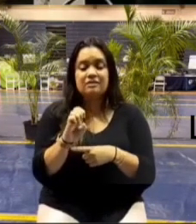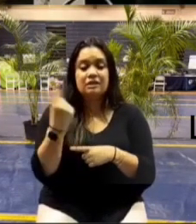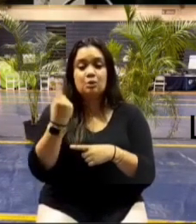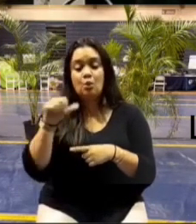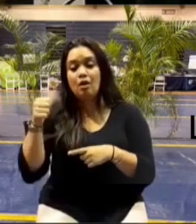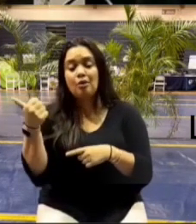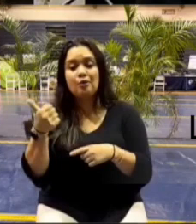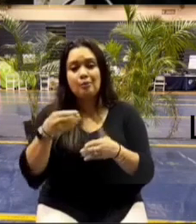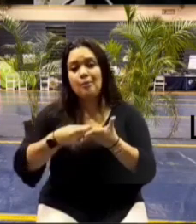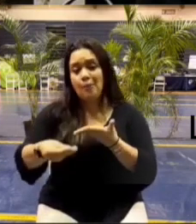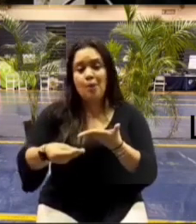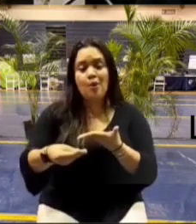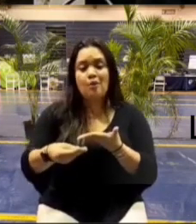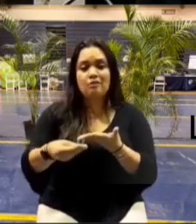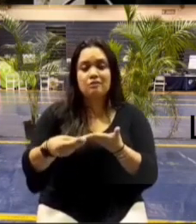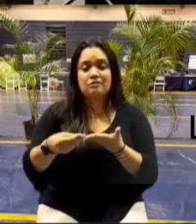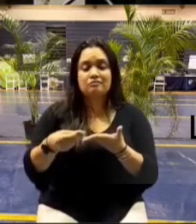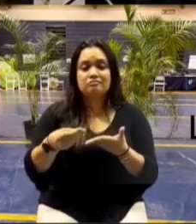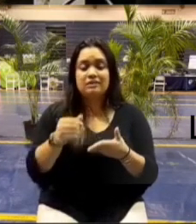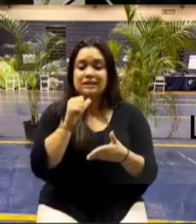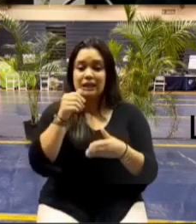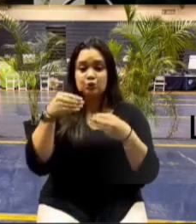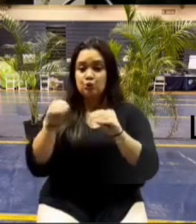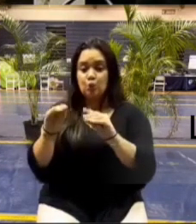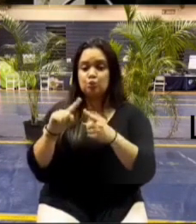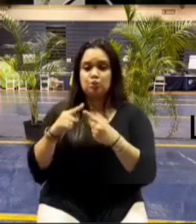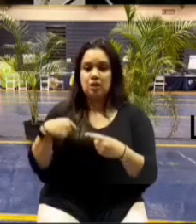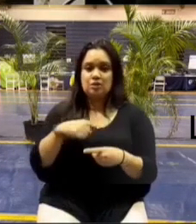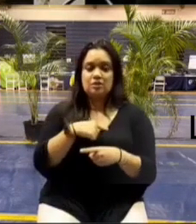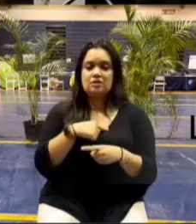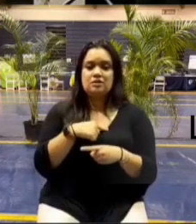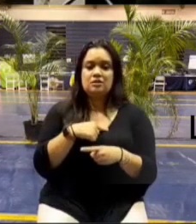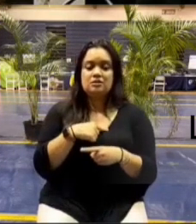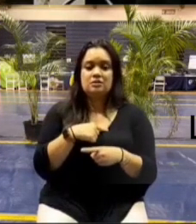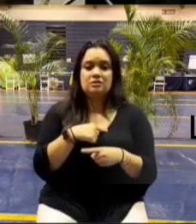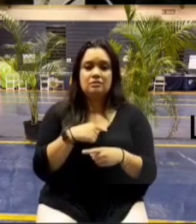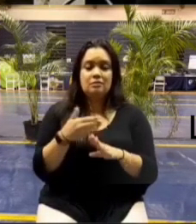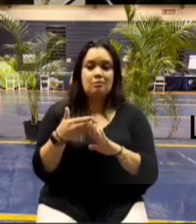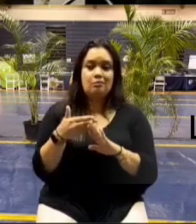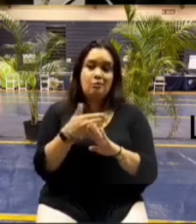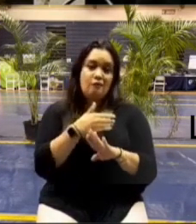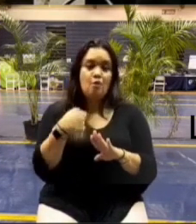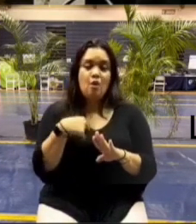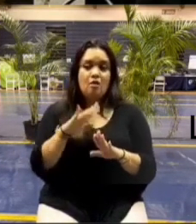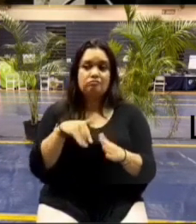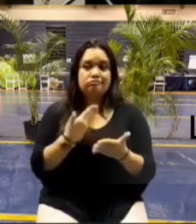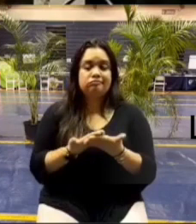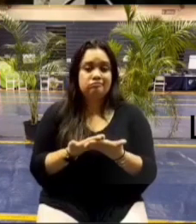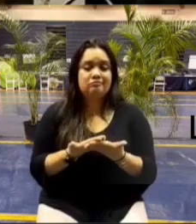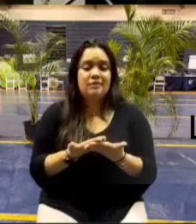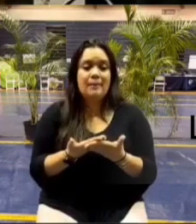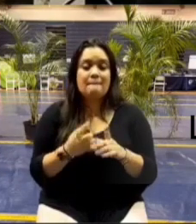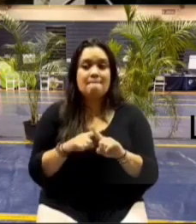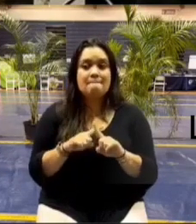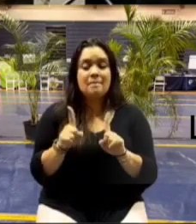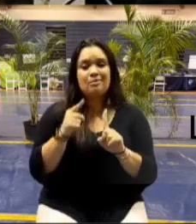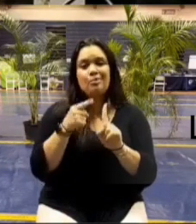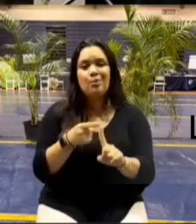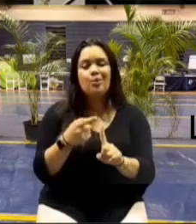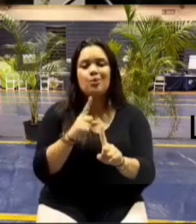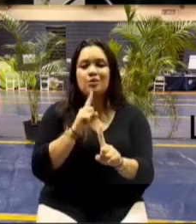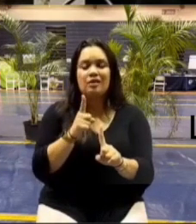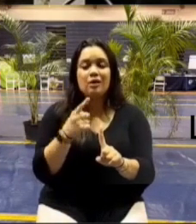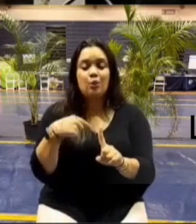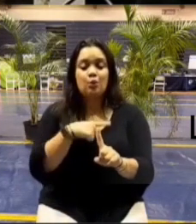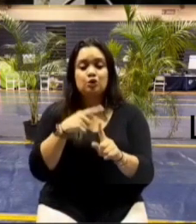it wasn't sold to us before i got here but the point of matter is we're